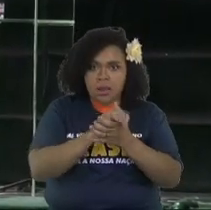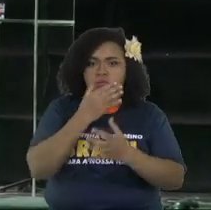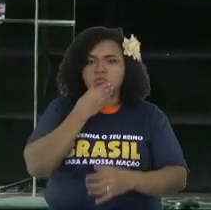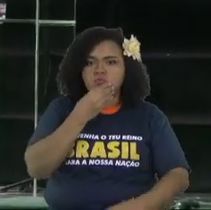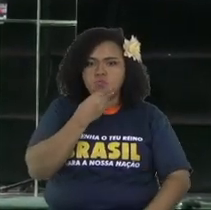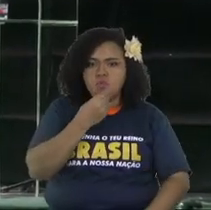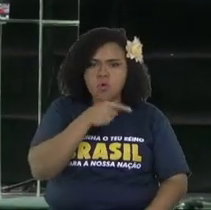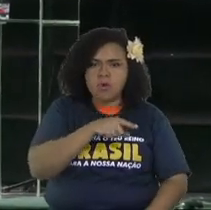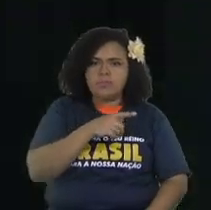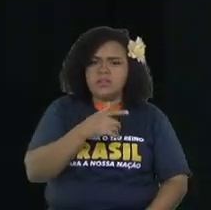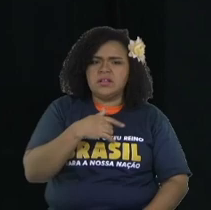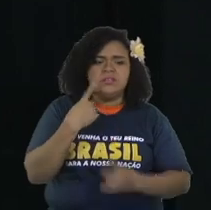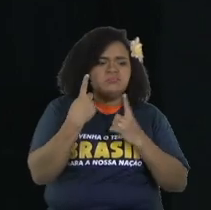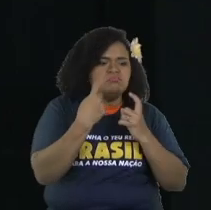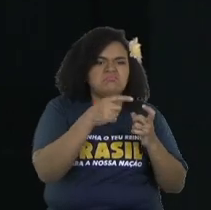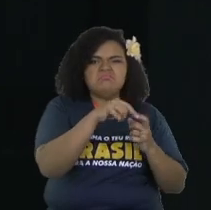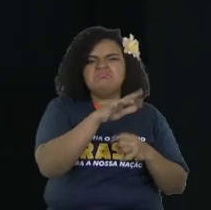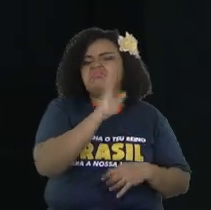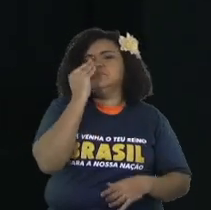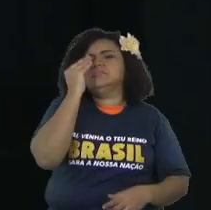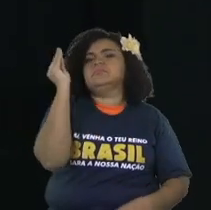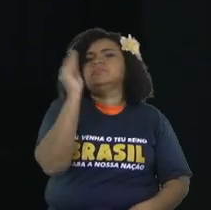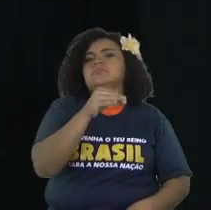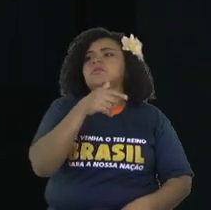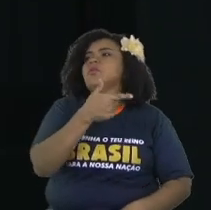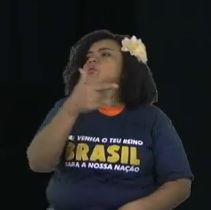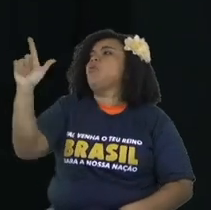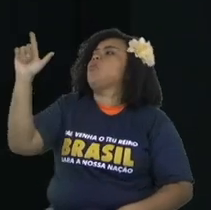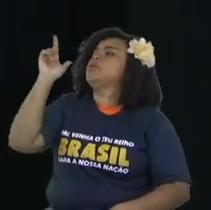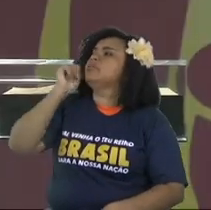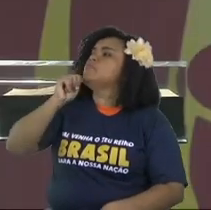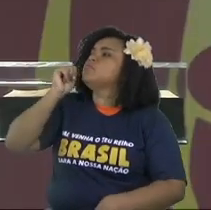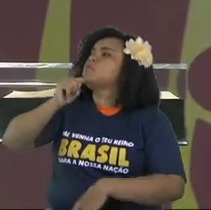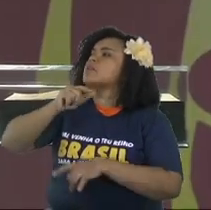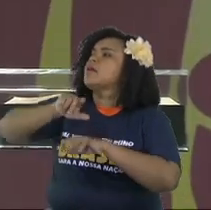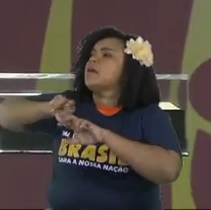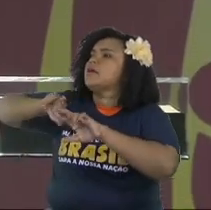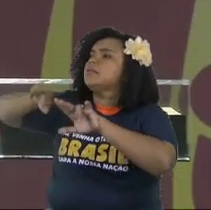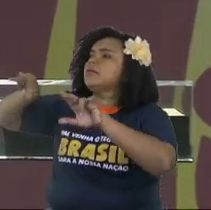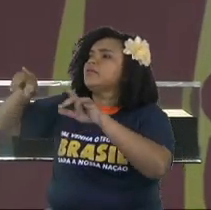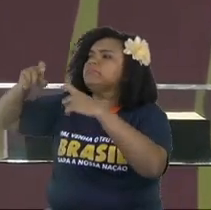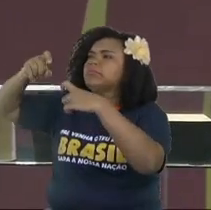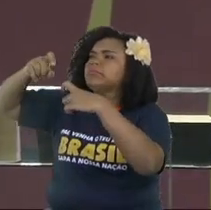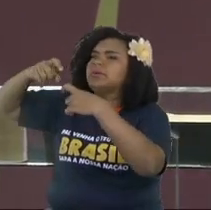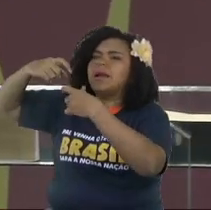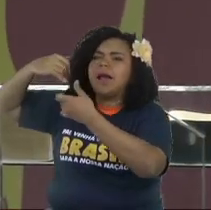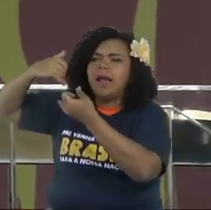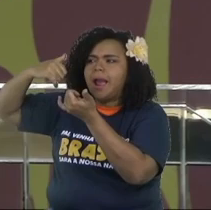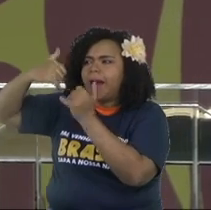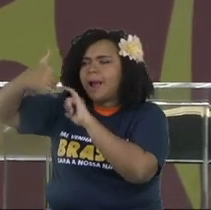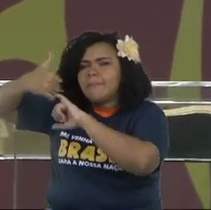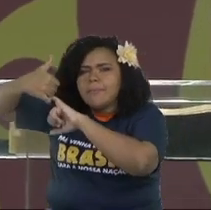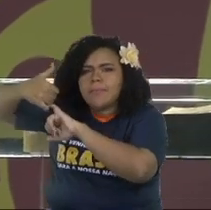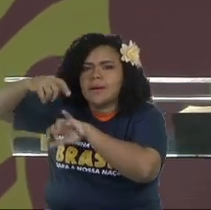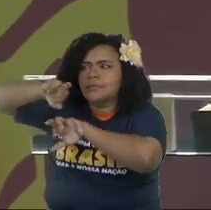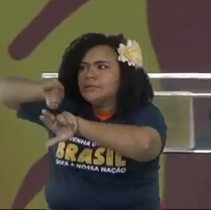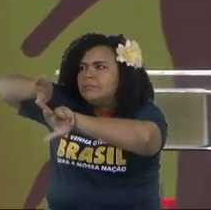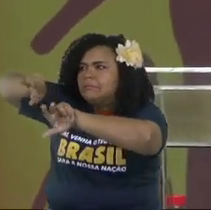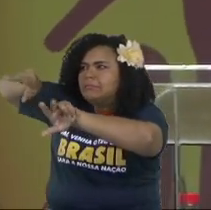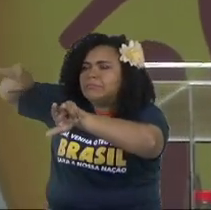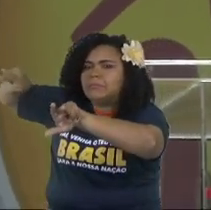doesn't love her. Her husband has like, plenty of women. He puts her down.